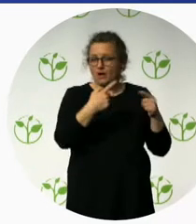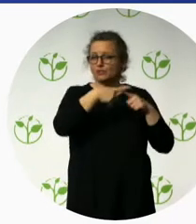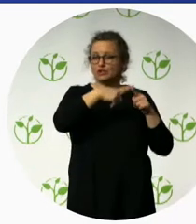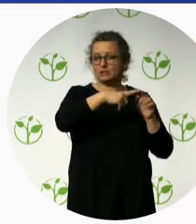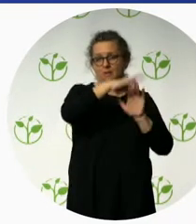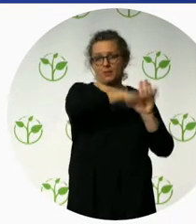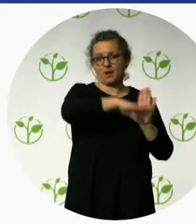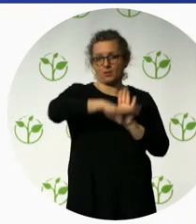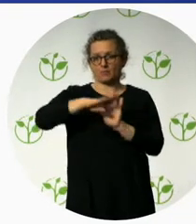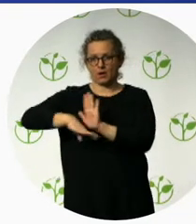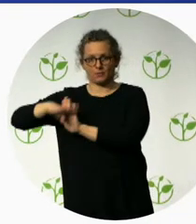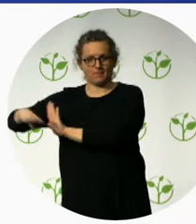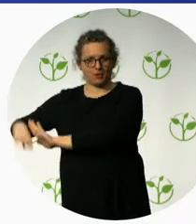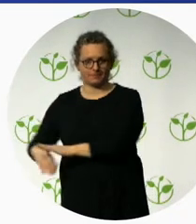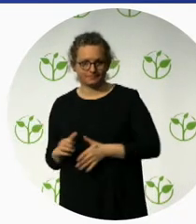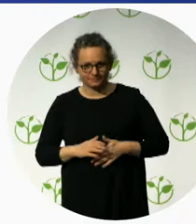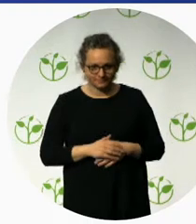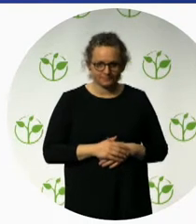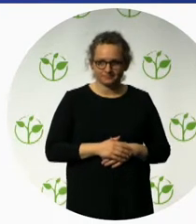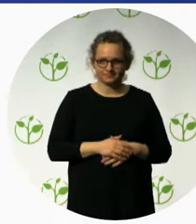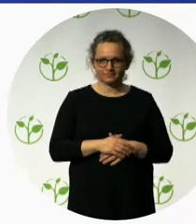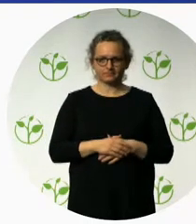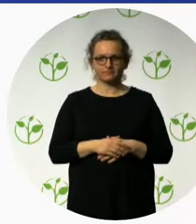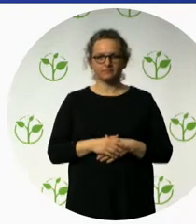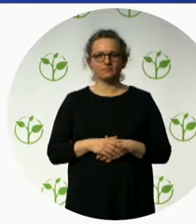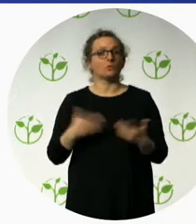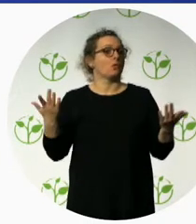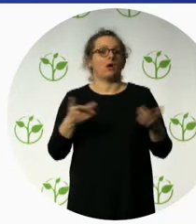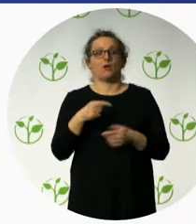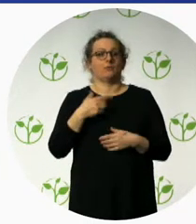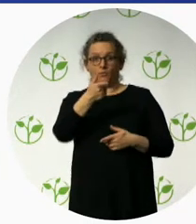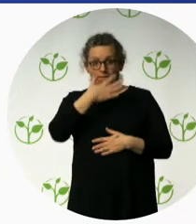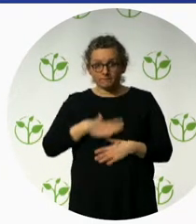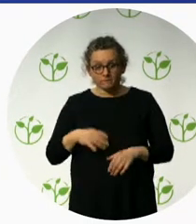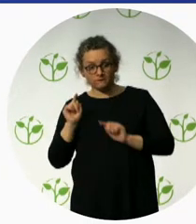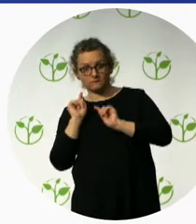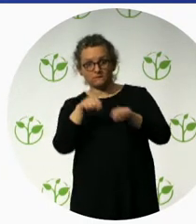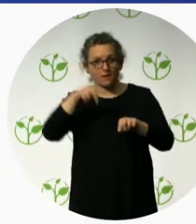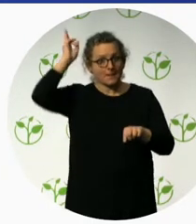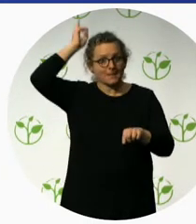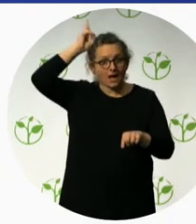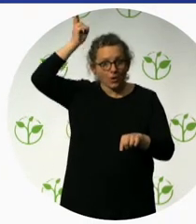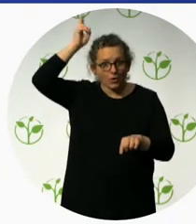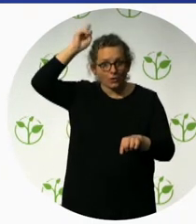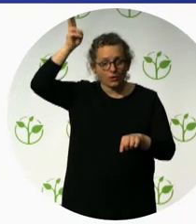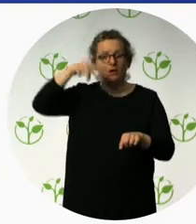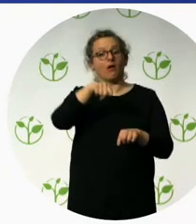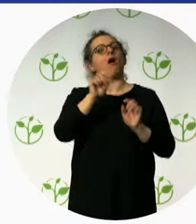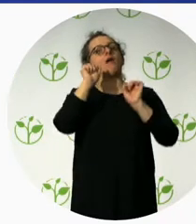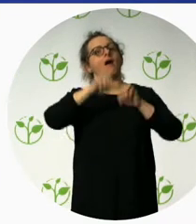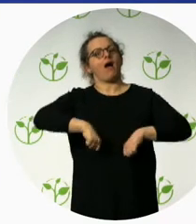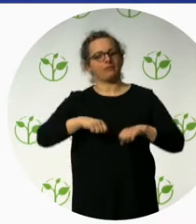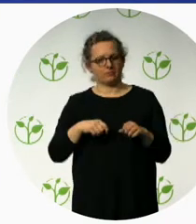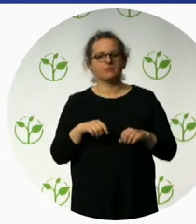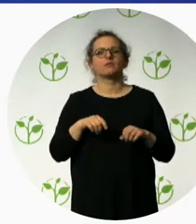Here, for example, is our 11-day Machu Picchu tour. We actually